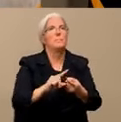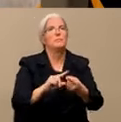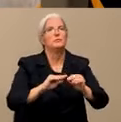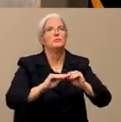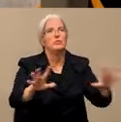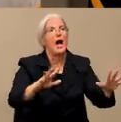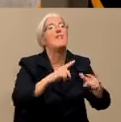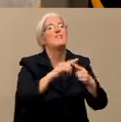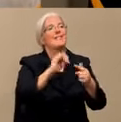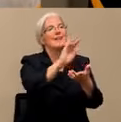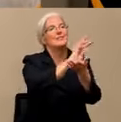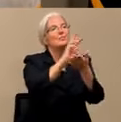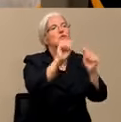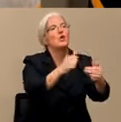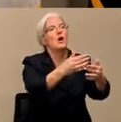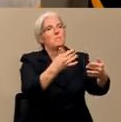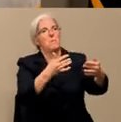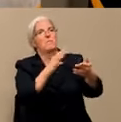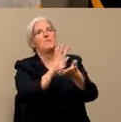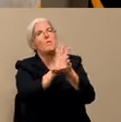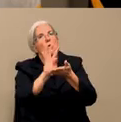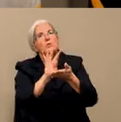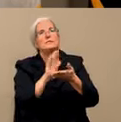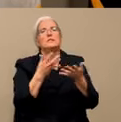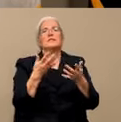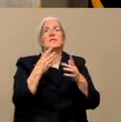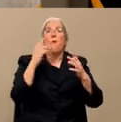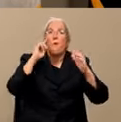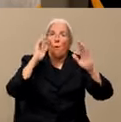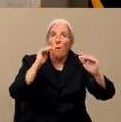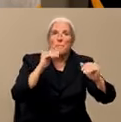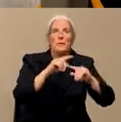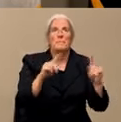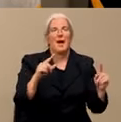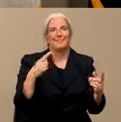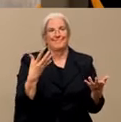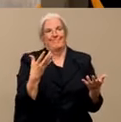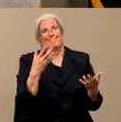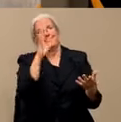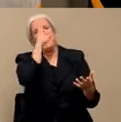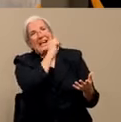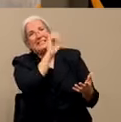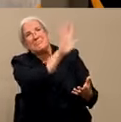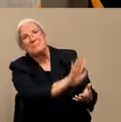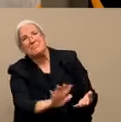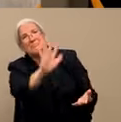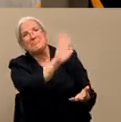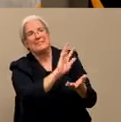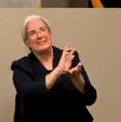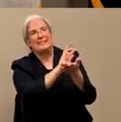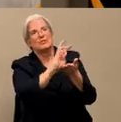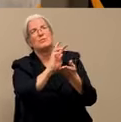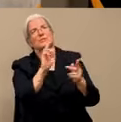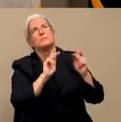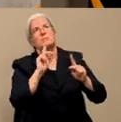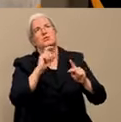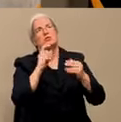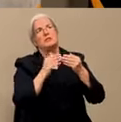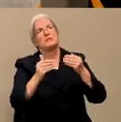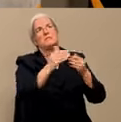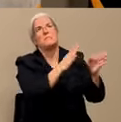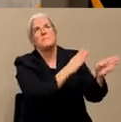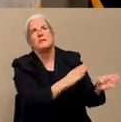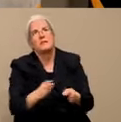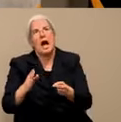So we're hoping in six weeks, I think six weeks is a good planning tool, but no, it's not a hard line. We have to see